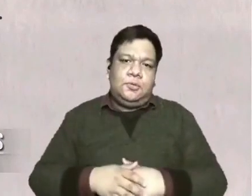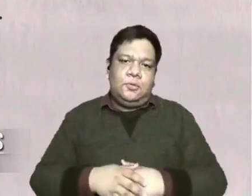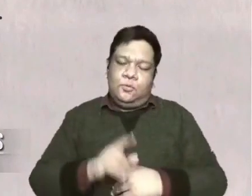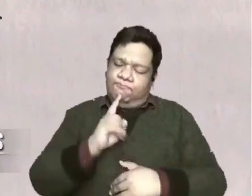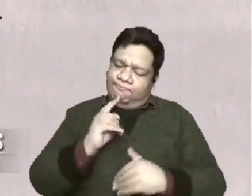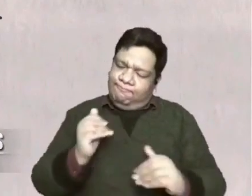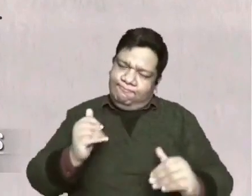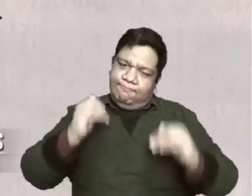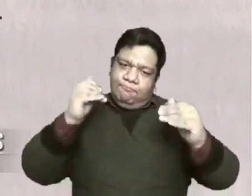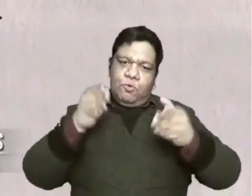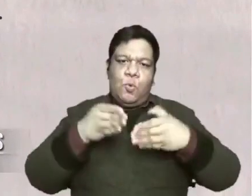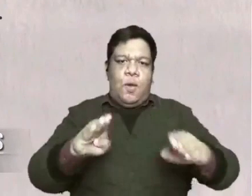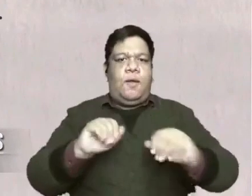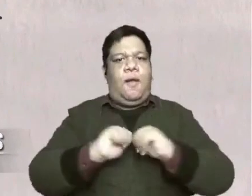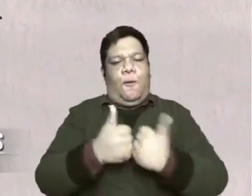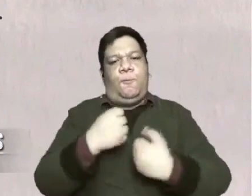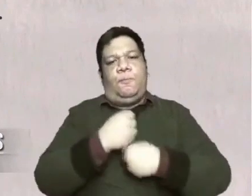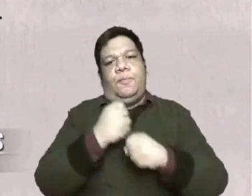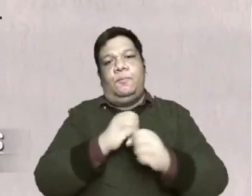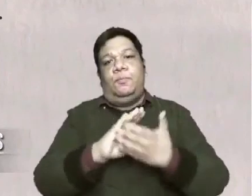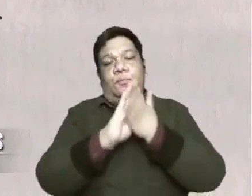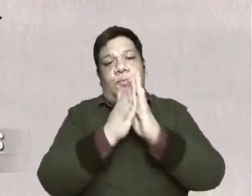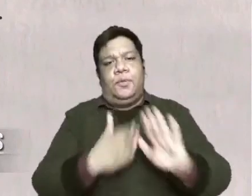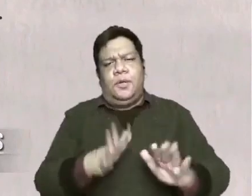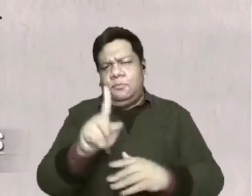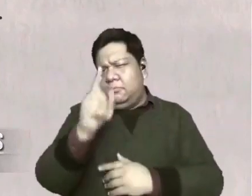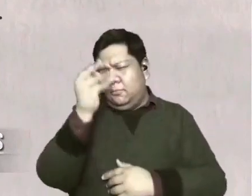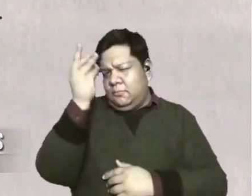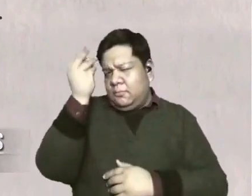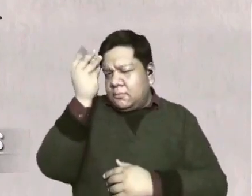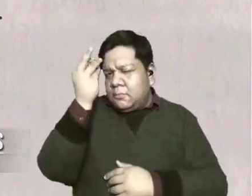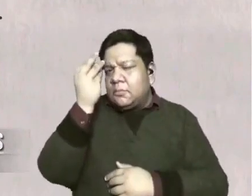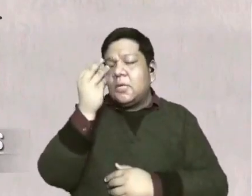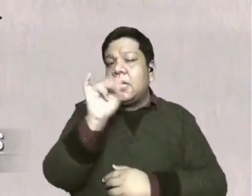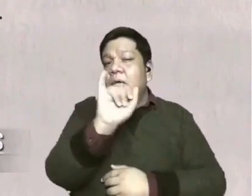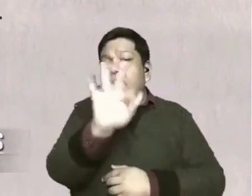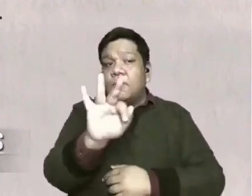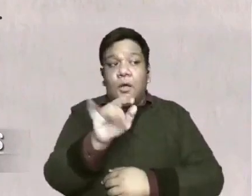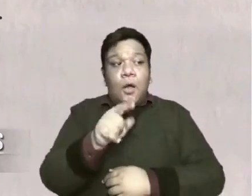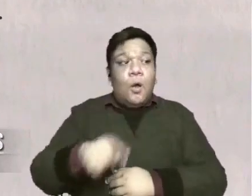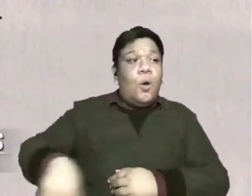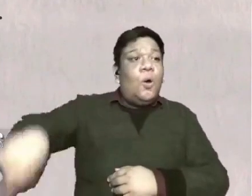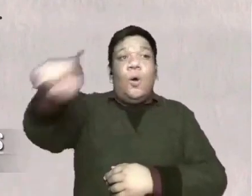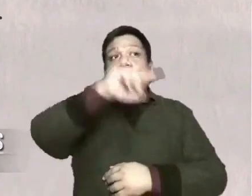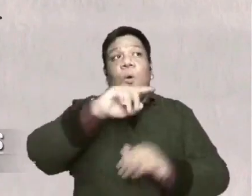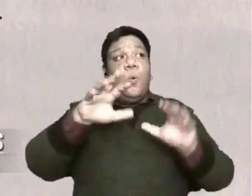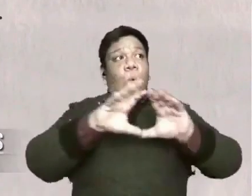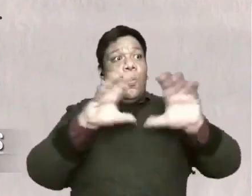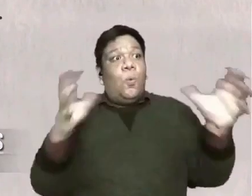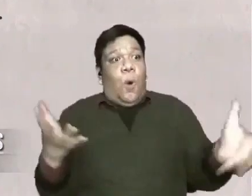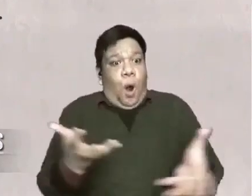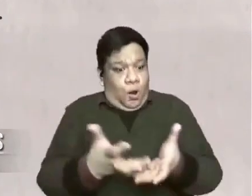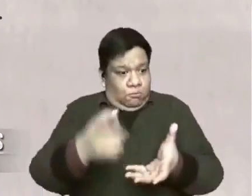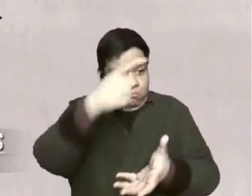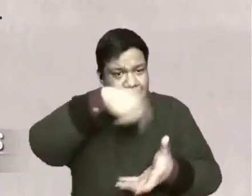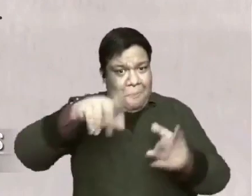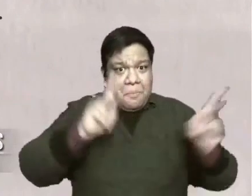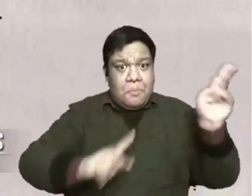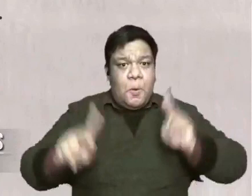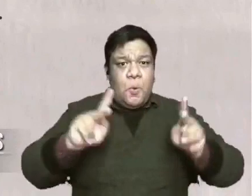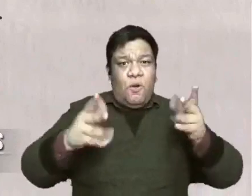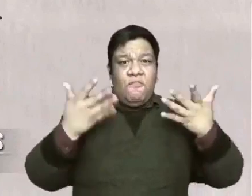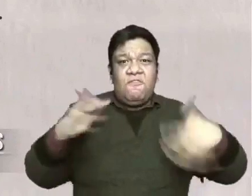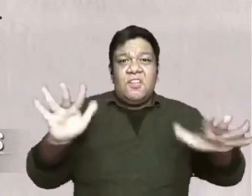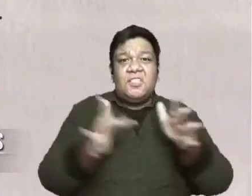peacemaking think of for one moment if all the people in the world are children of God